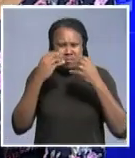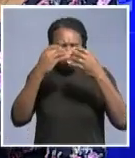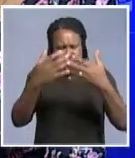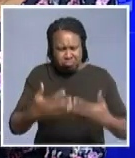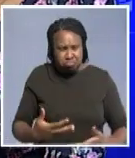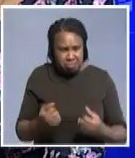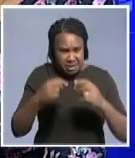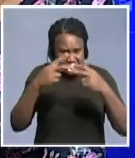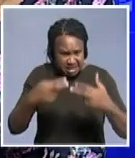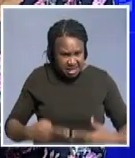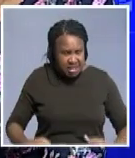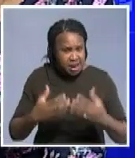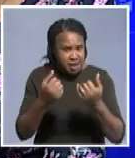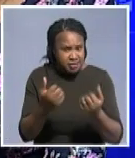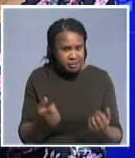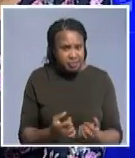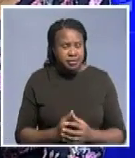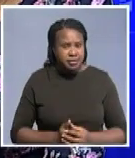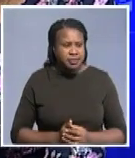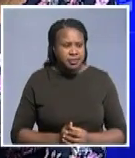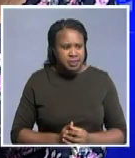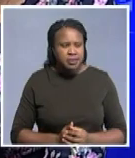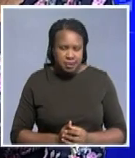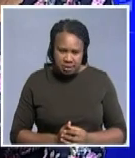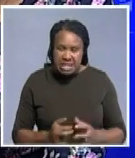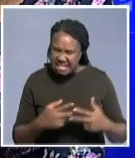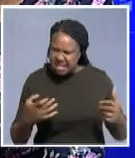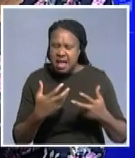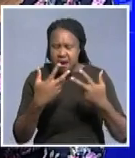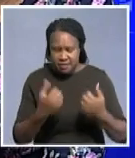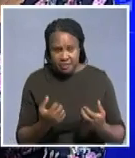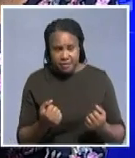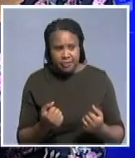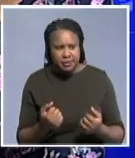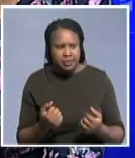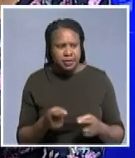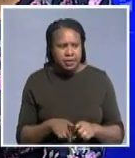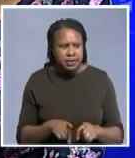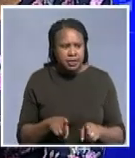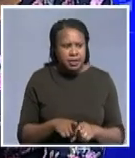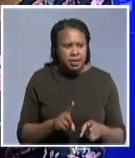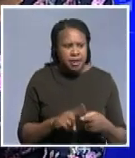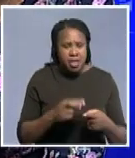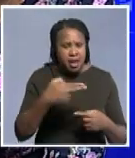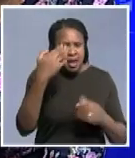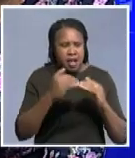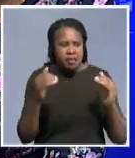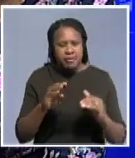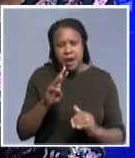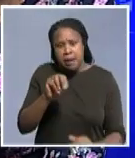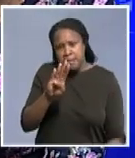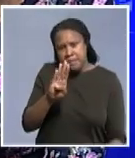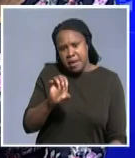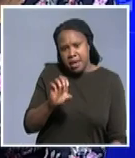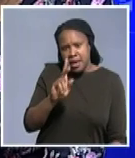as to how bad the situation is? We have some of the latest statistics by the BICI report the high level BICI report that